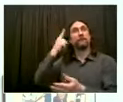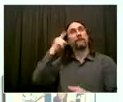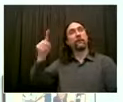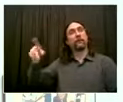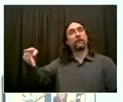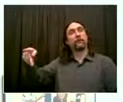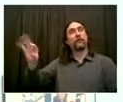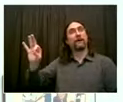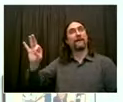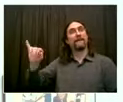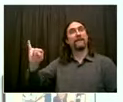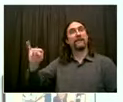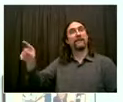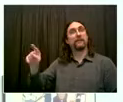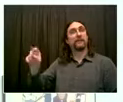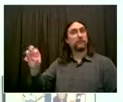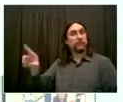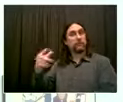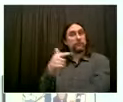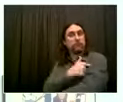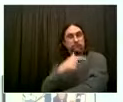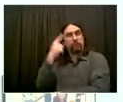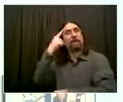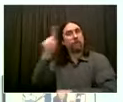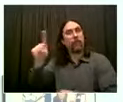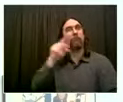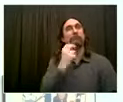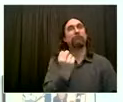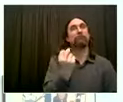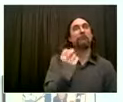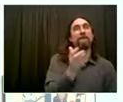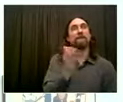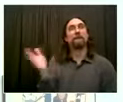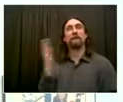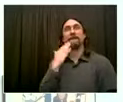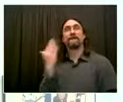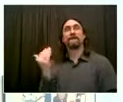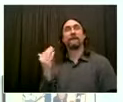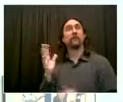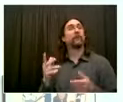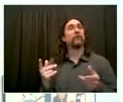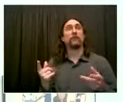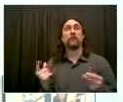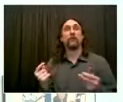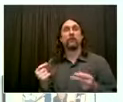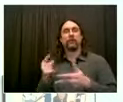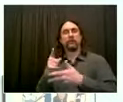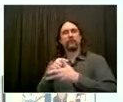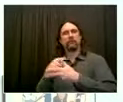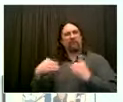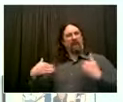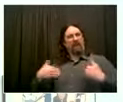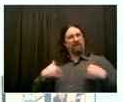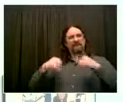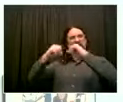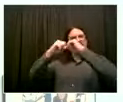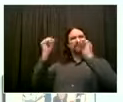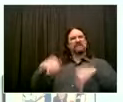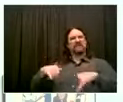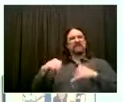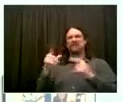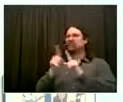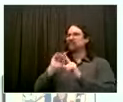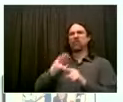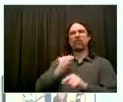leveraging our existing infrastructure, the clinics, the hospitals that already have Pfizer to make sure that they're prepared